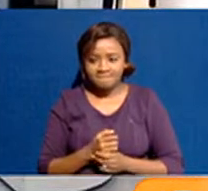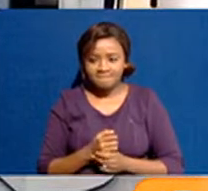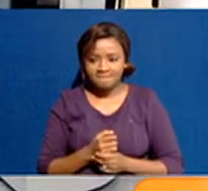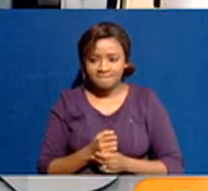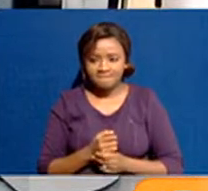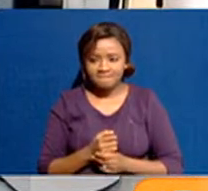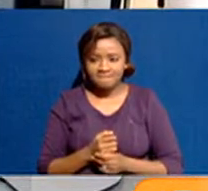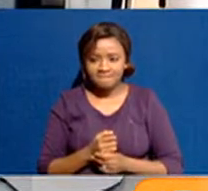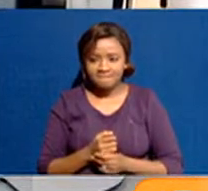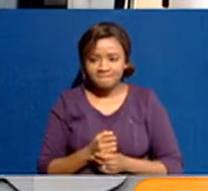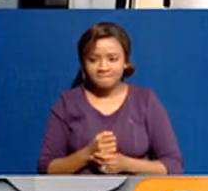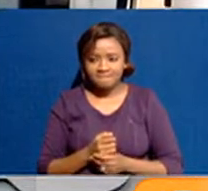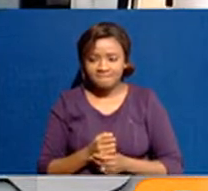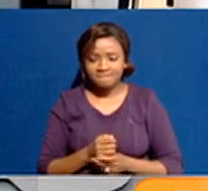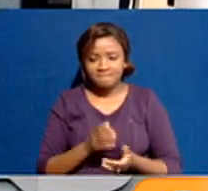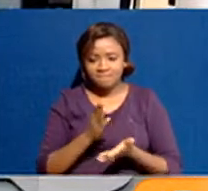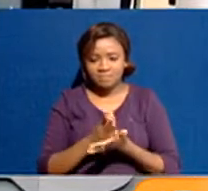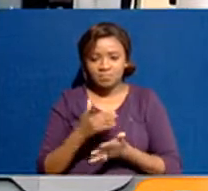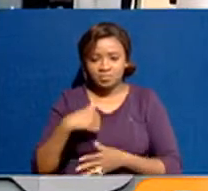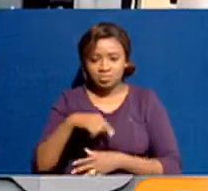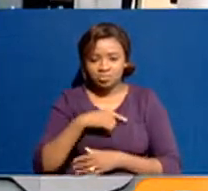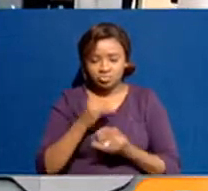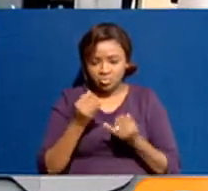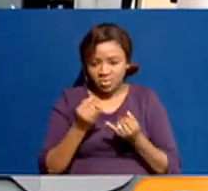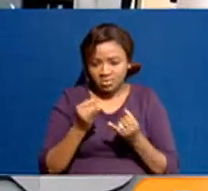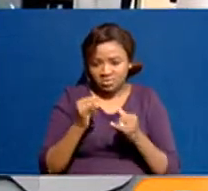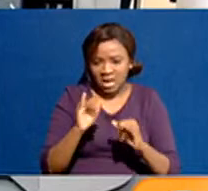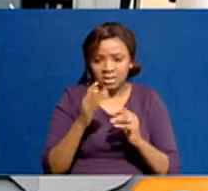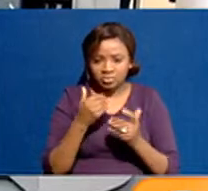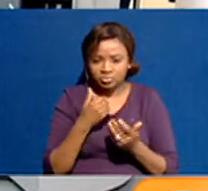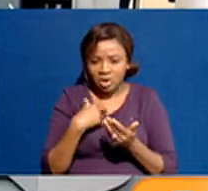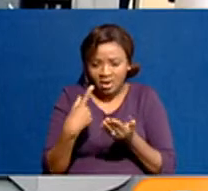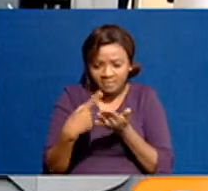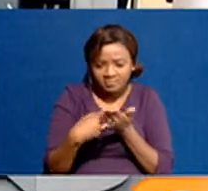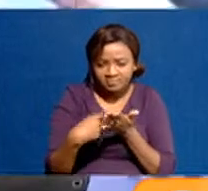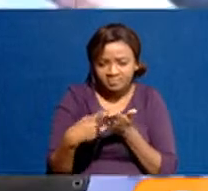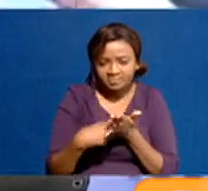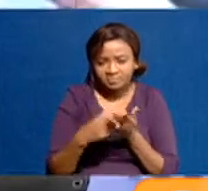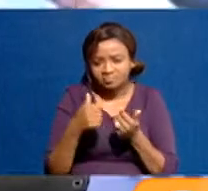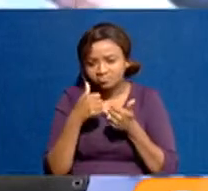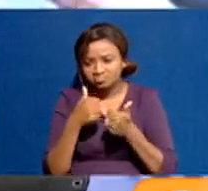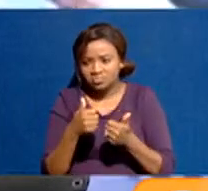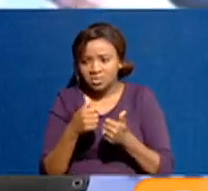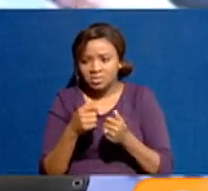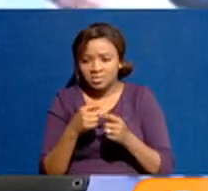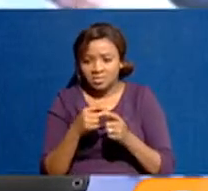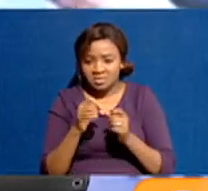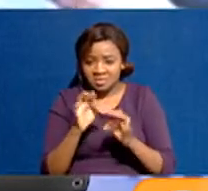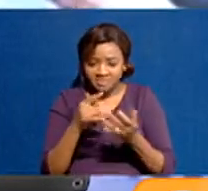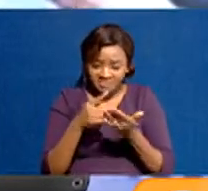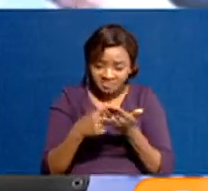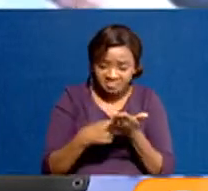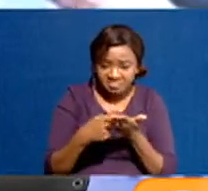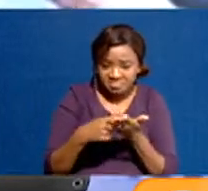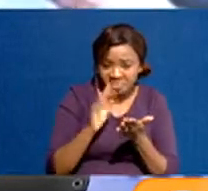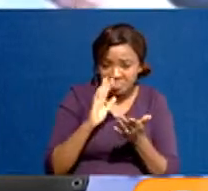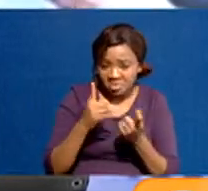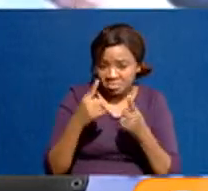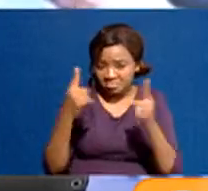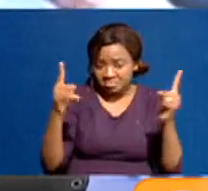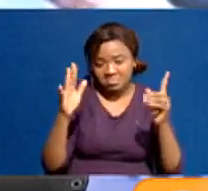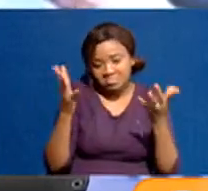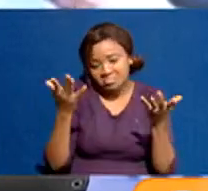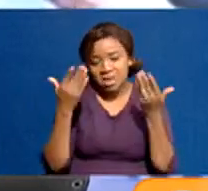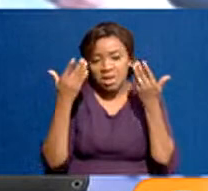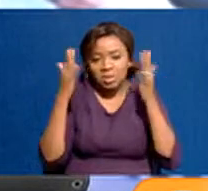some logical discussions to this. Whether that will prevail, we yet to see. Because right now, of course, everybody's charged,